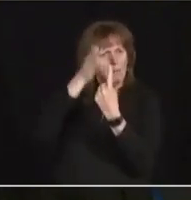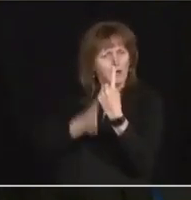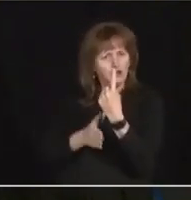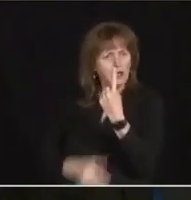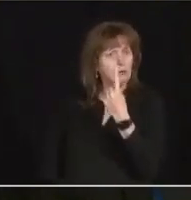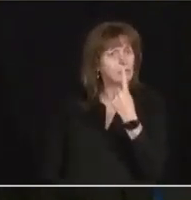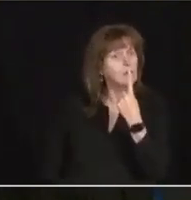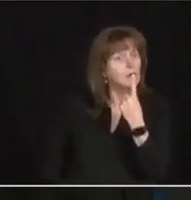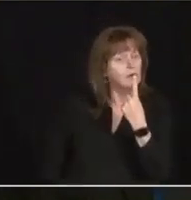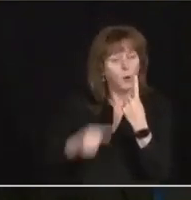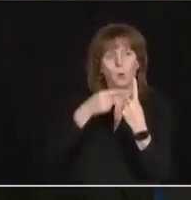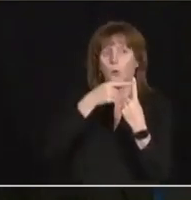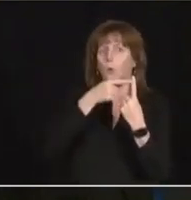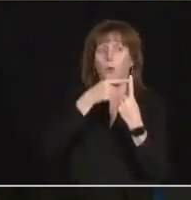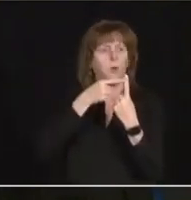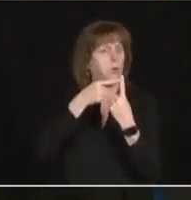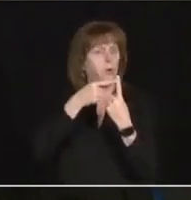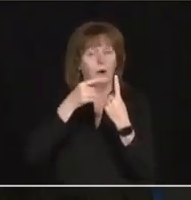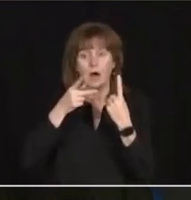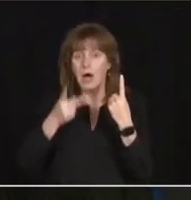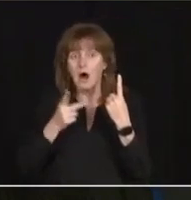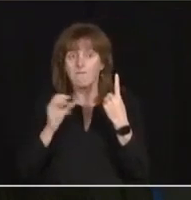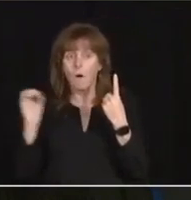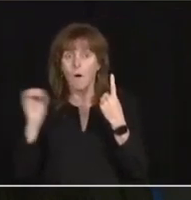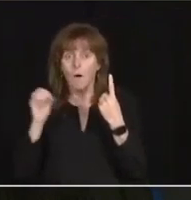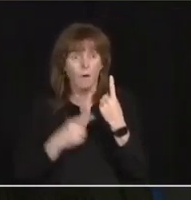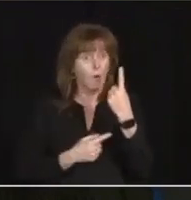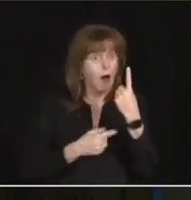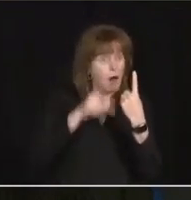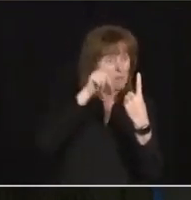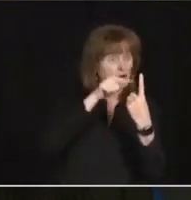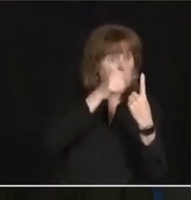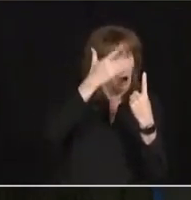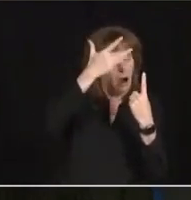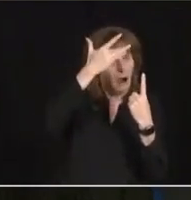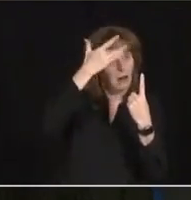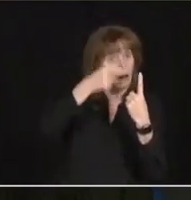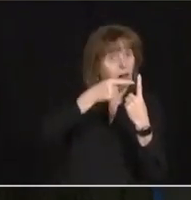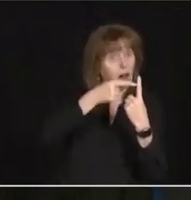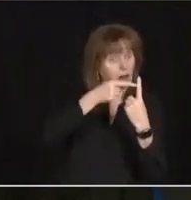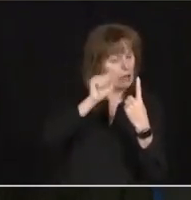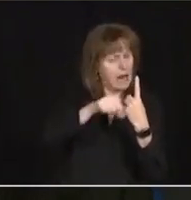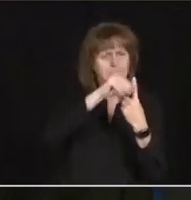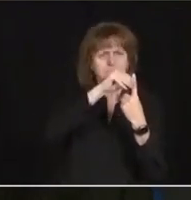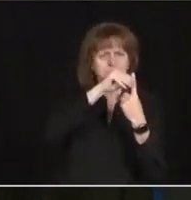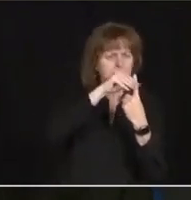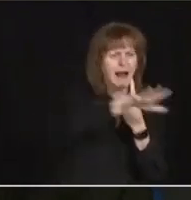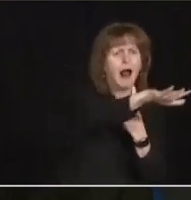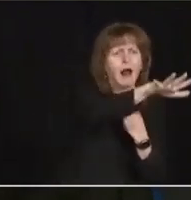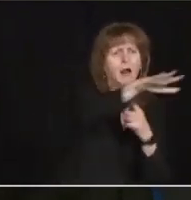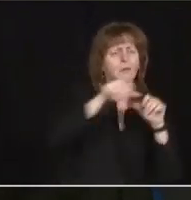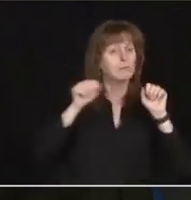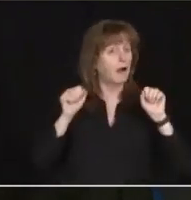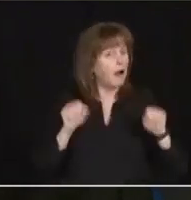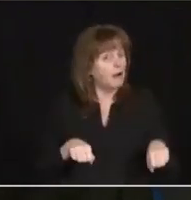infected with this virus can spread it to hundreds of others. My friends, our future is in our hands. hands.